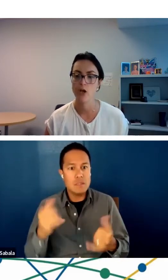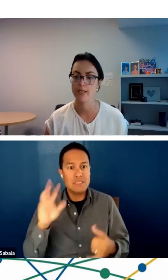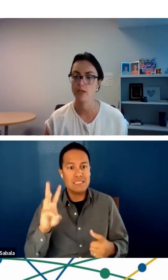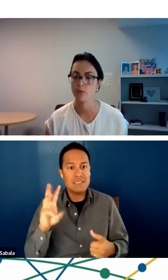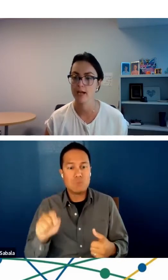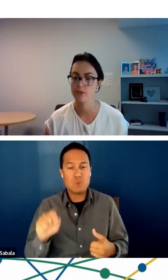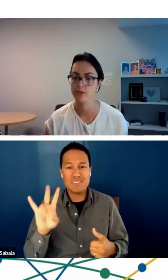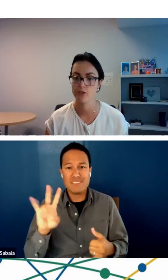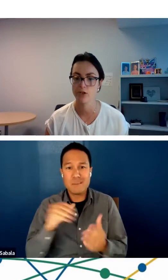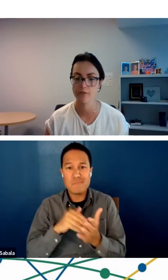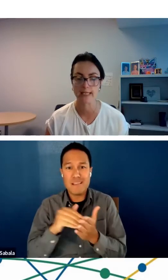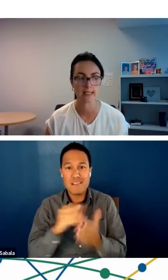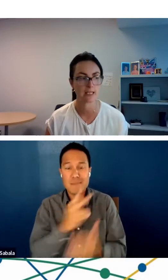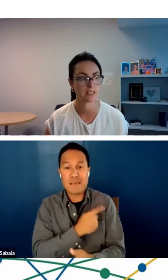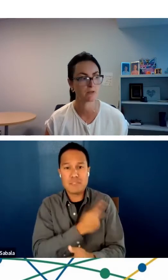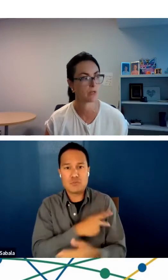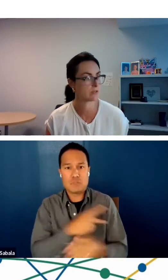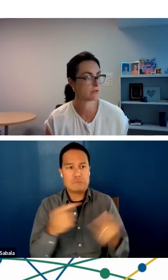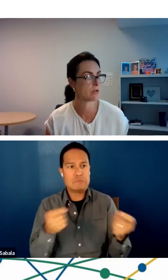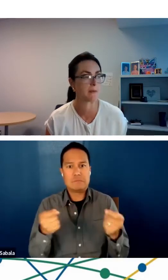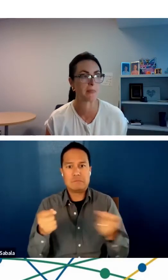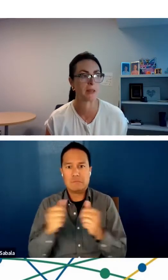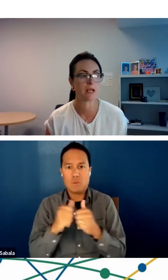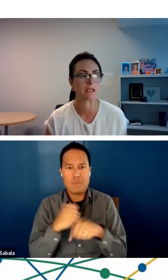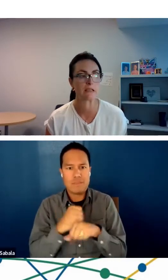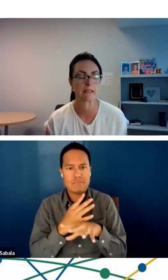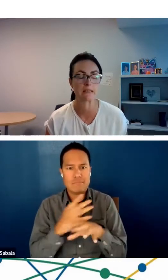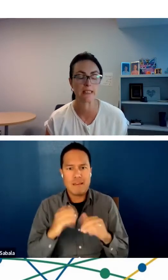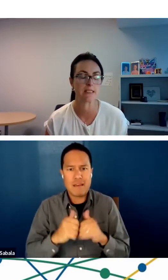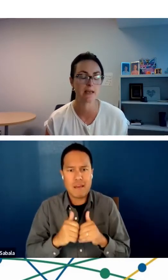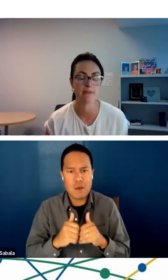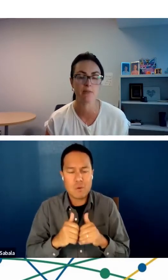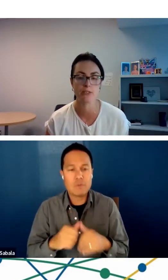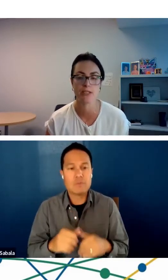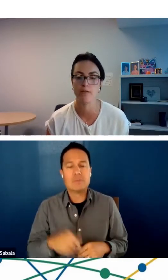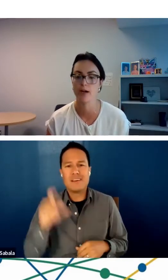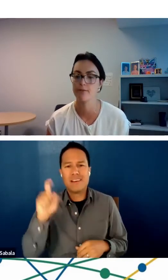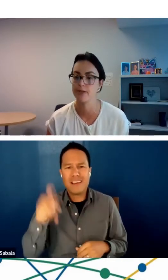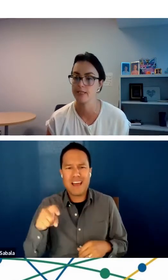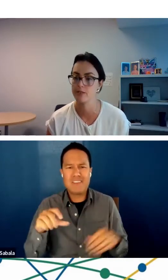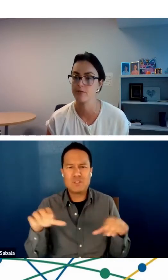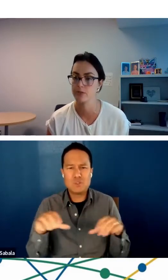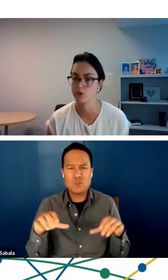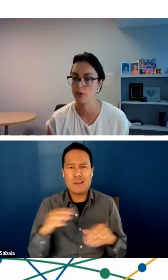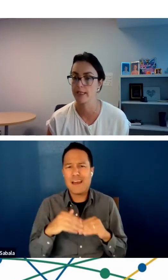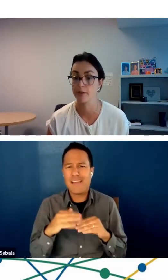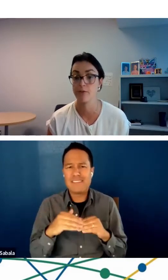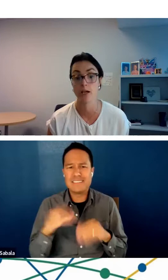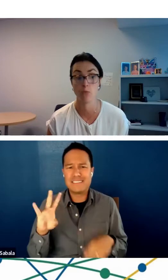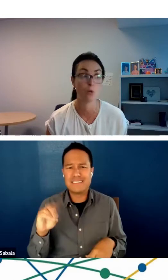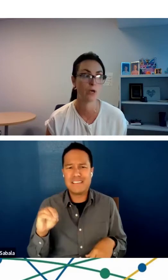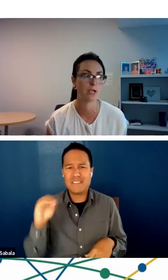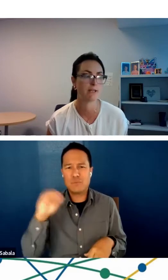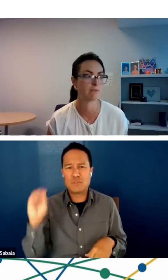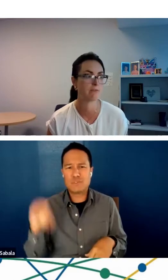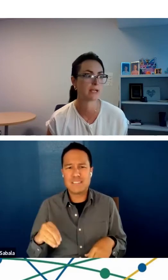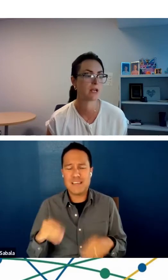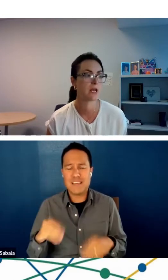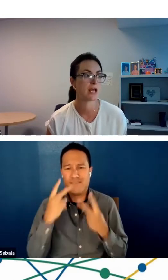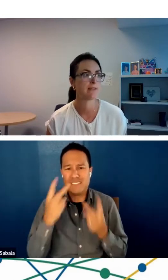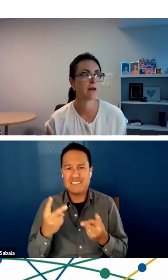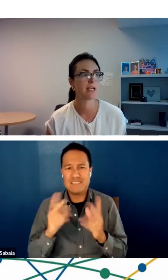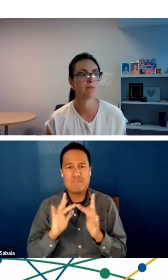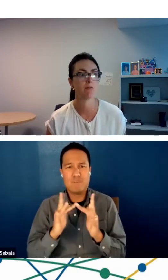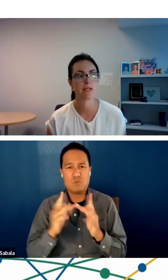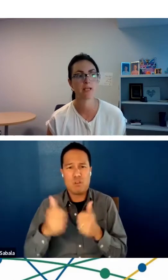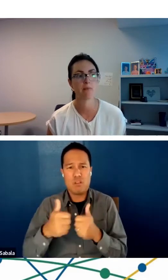and knowing that we had to serve at least, we had to conduct at least 70% of our visits virtually, if not more. And in fact,